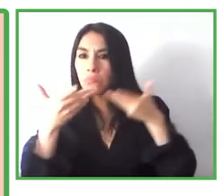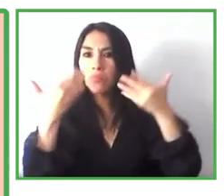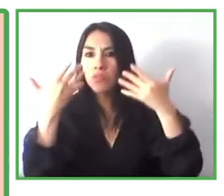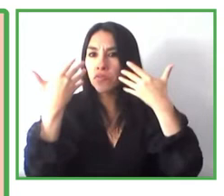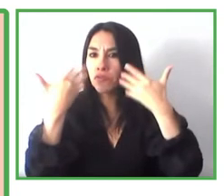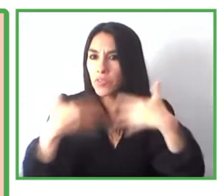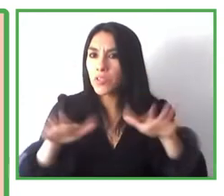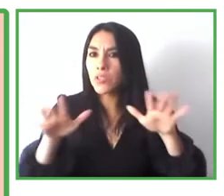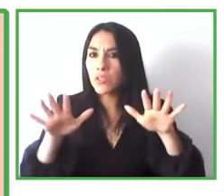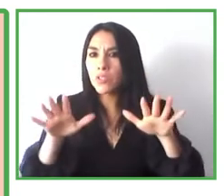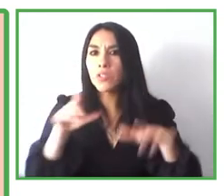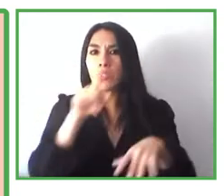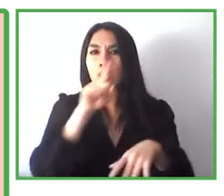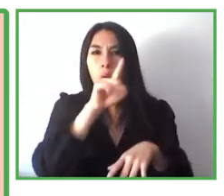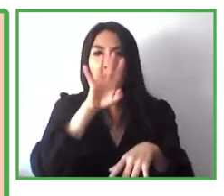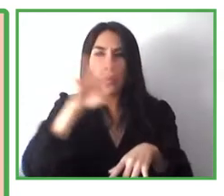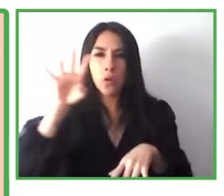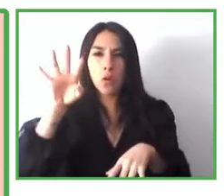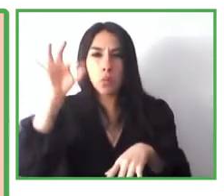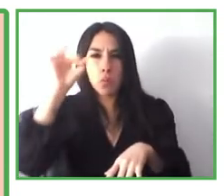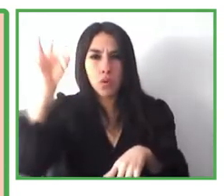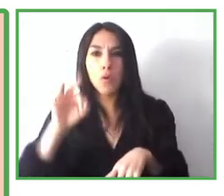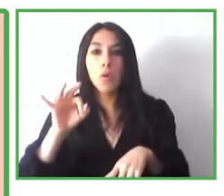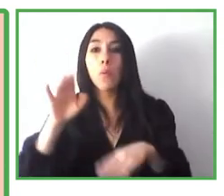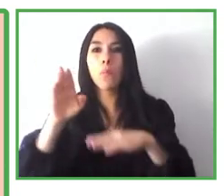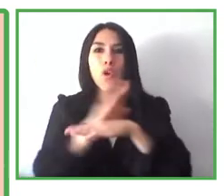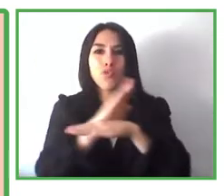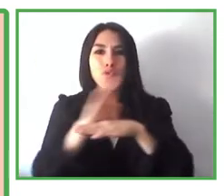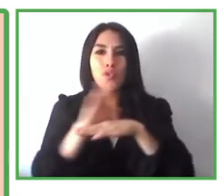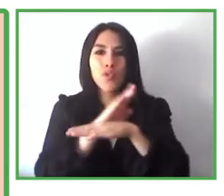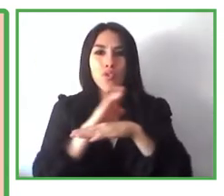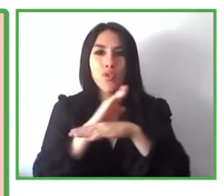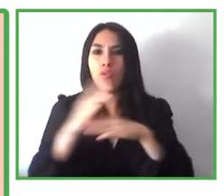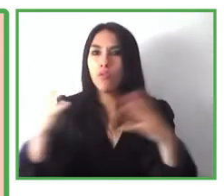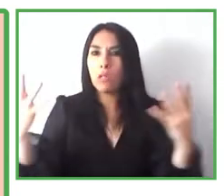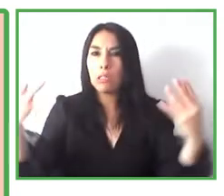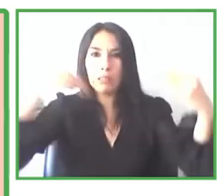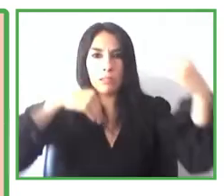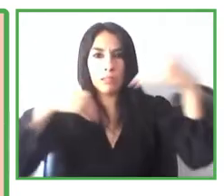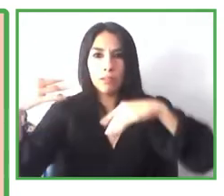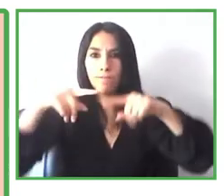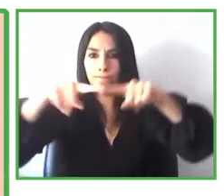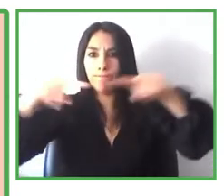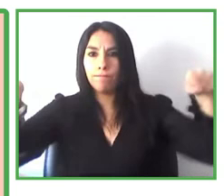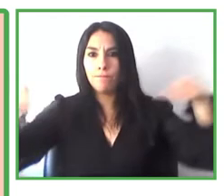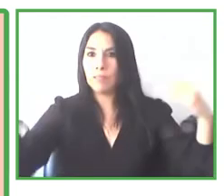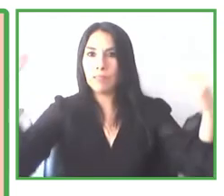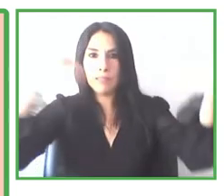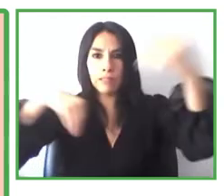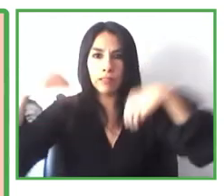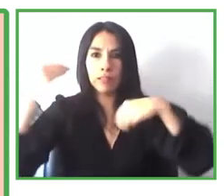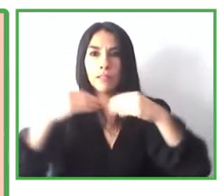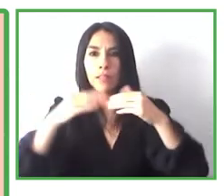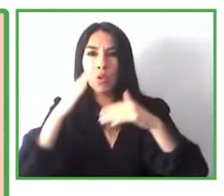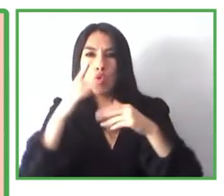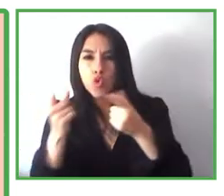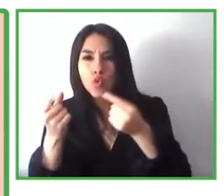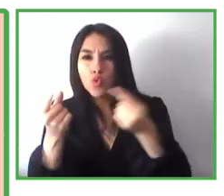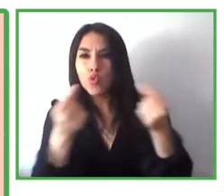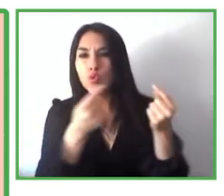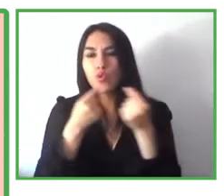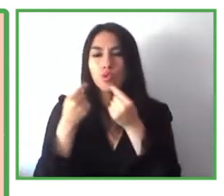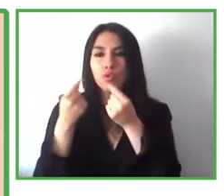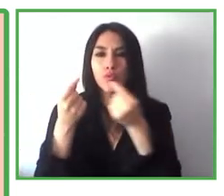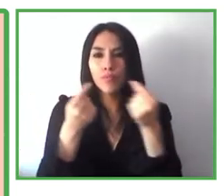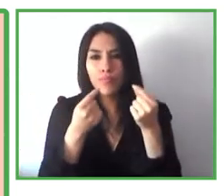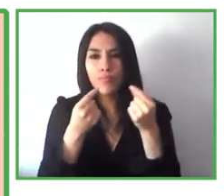and entities that share a strategy within the business chain of interior design. We have furniture manufacturers